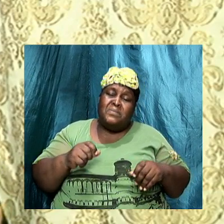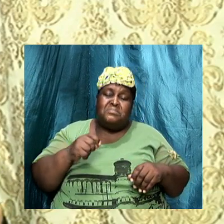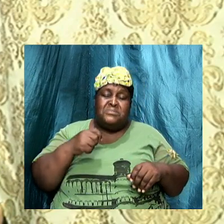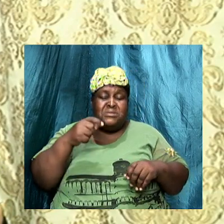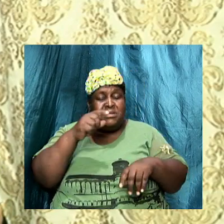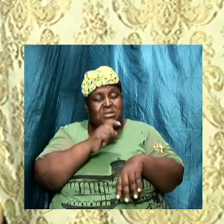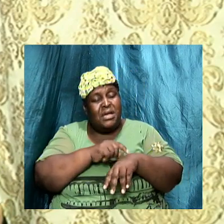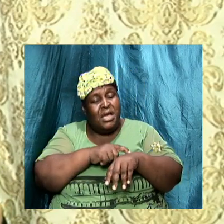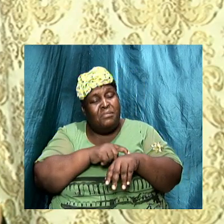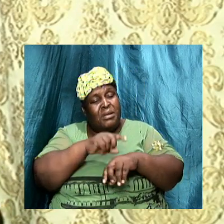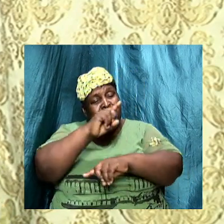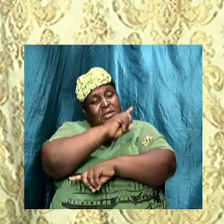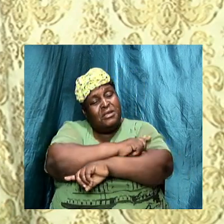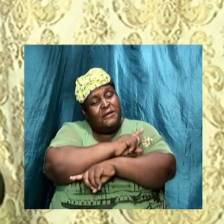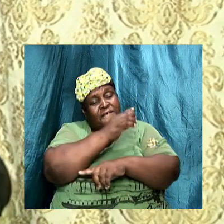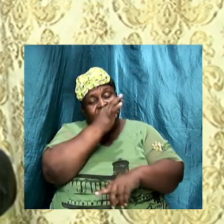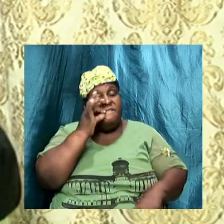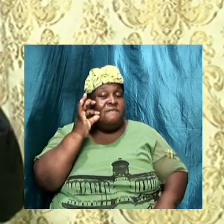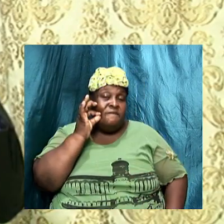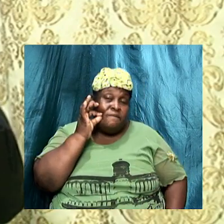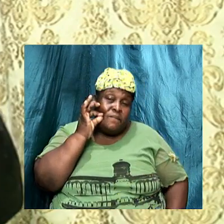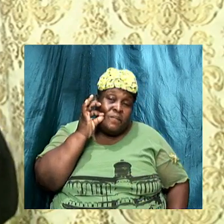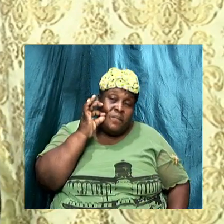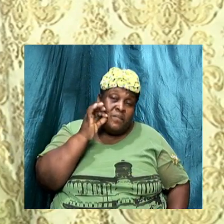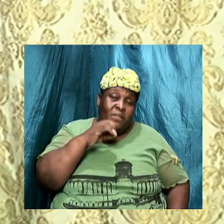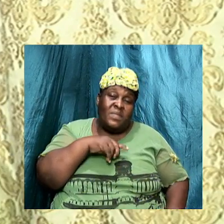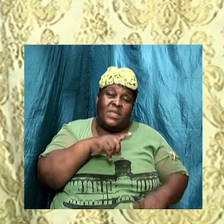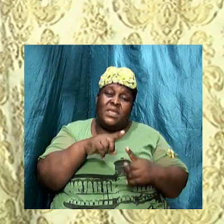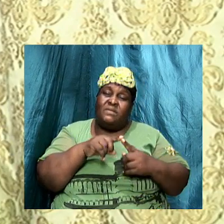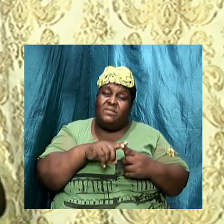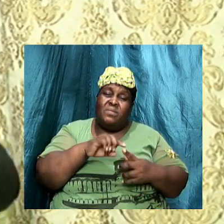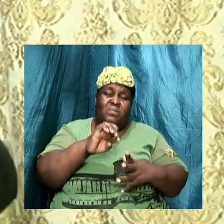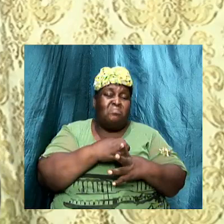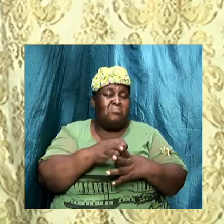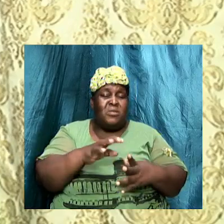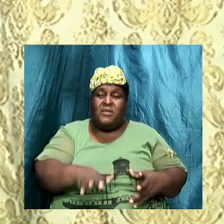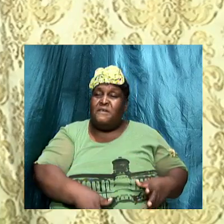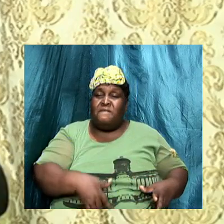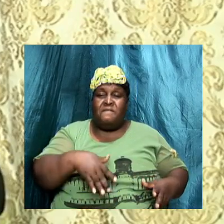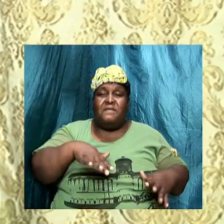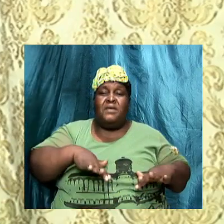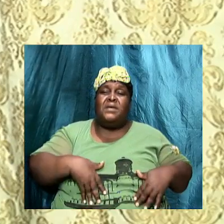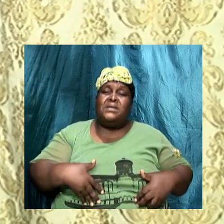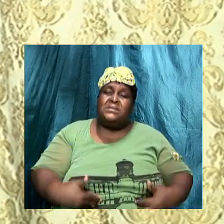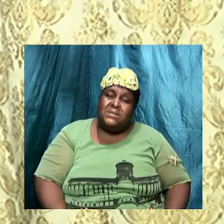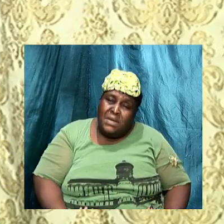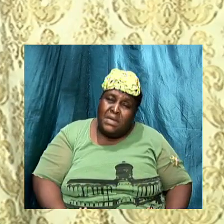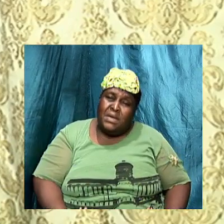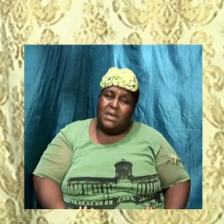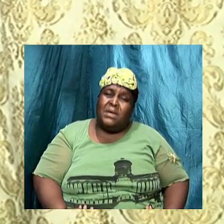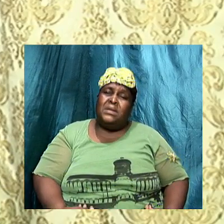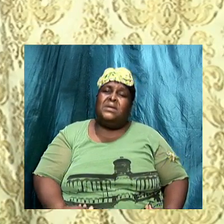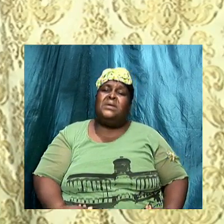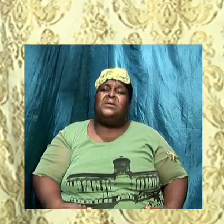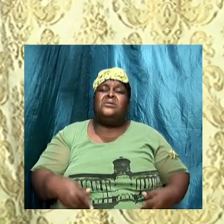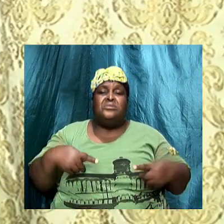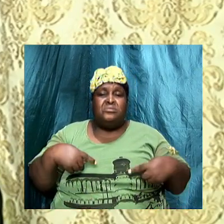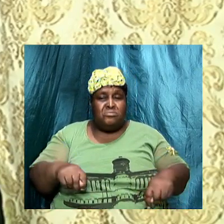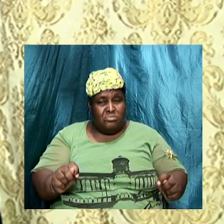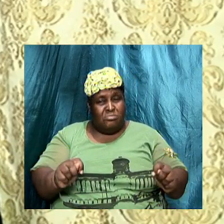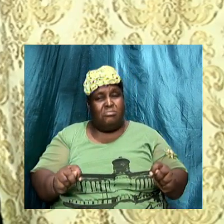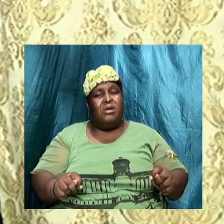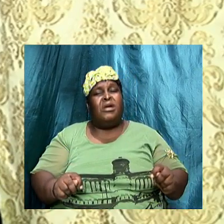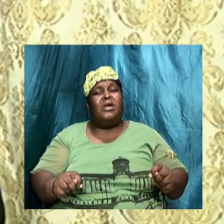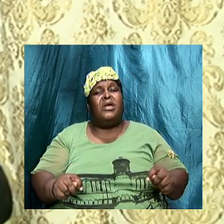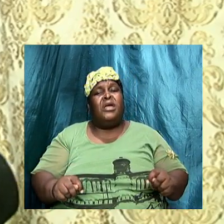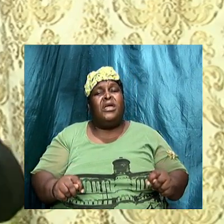fasting. Amen. And even when you feel tired, draw and still try to give God. Yes, you must